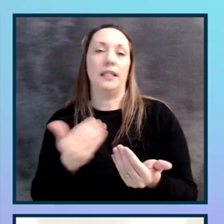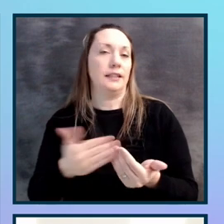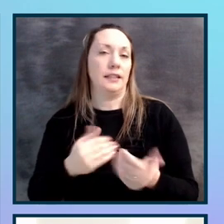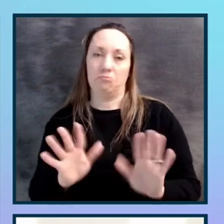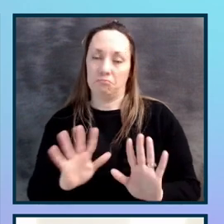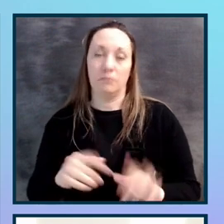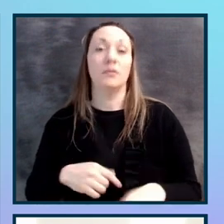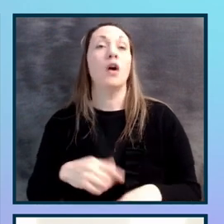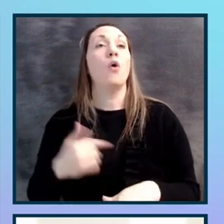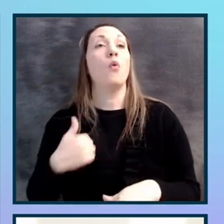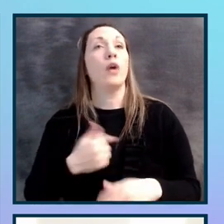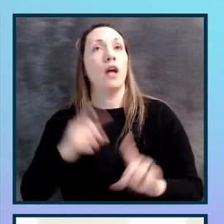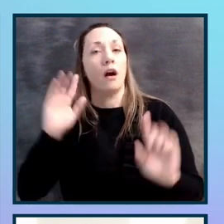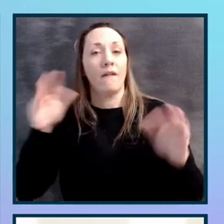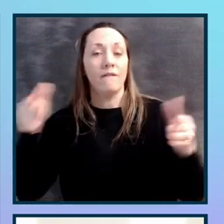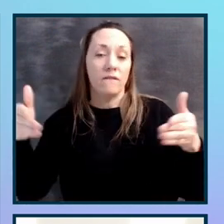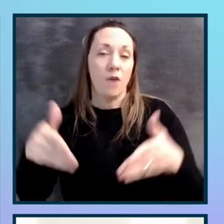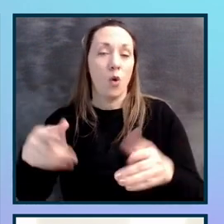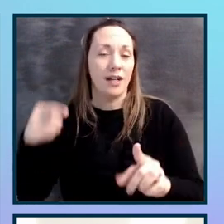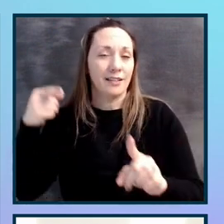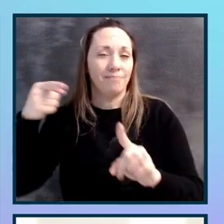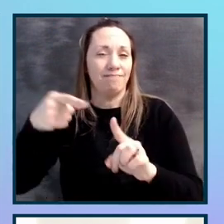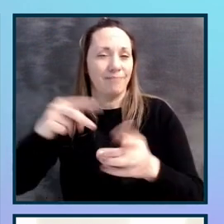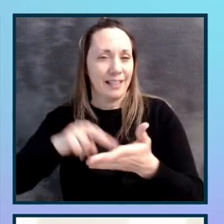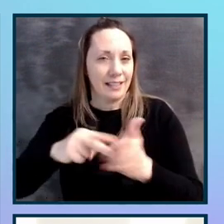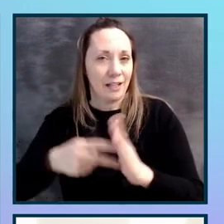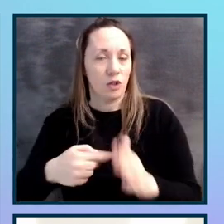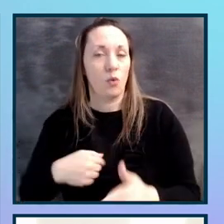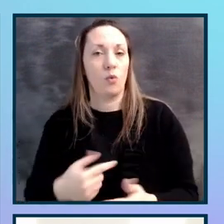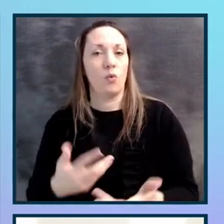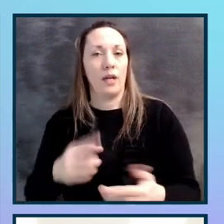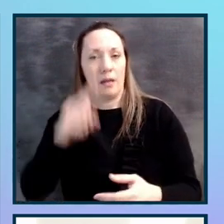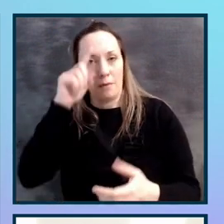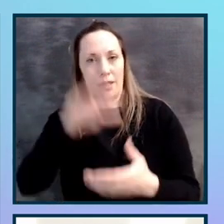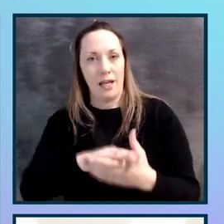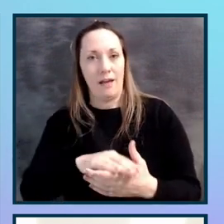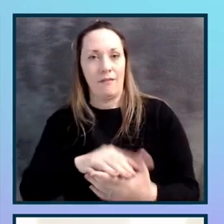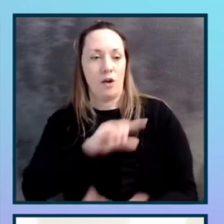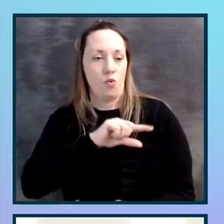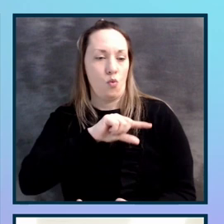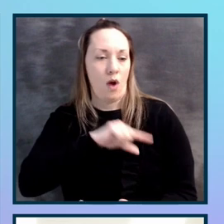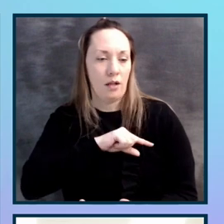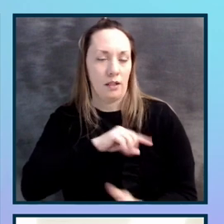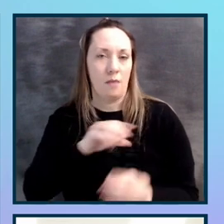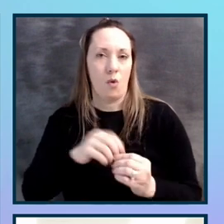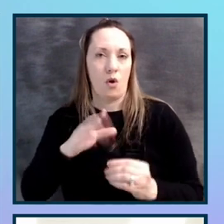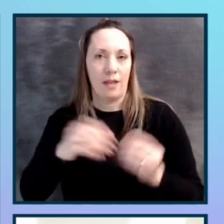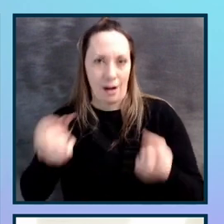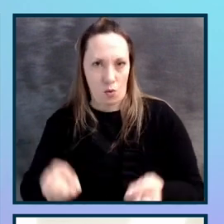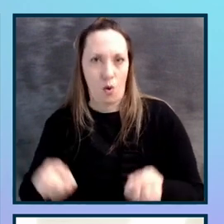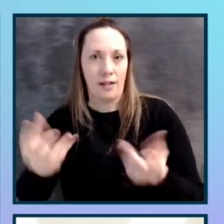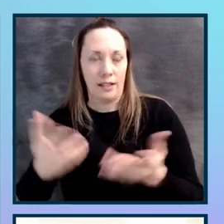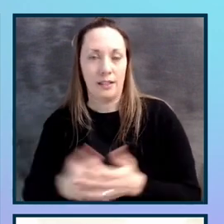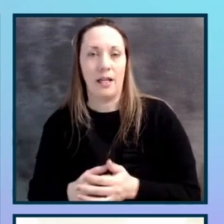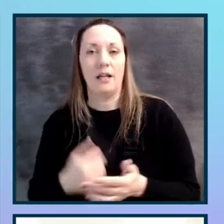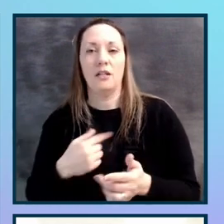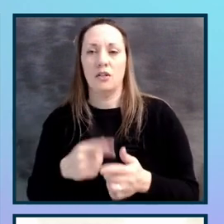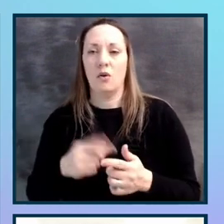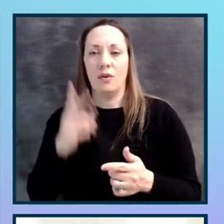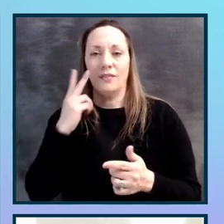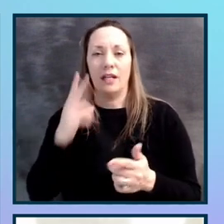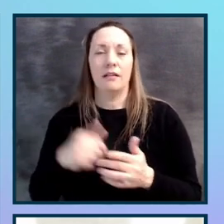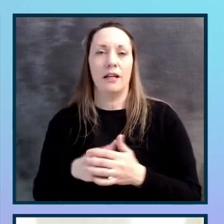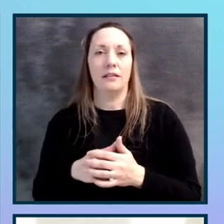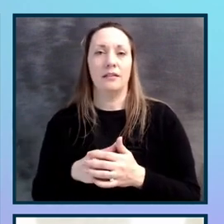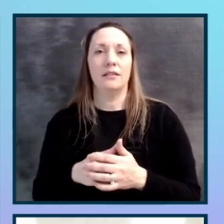We're intentional and we're focused and we believe in quality over quantity. So we reduce ideas and solutions to their most seamless and elegant